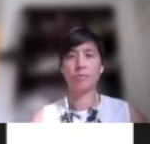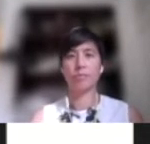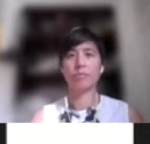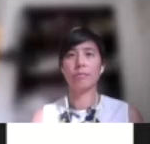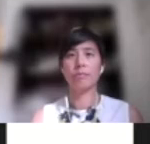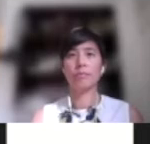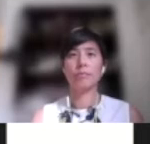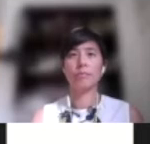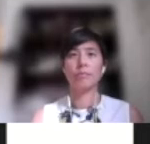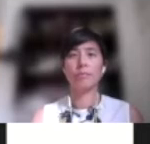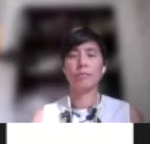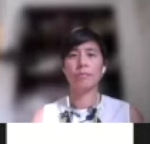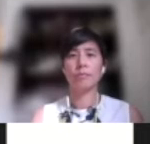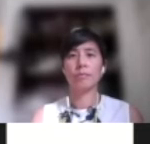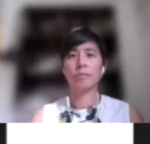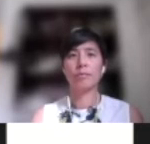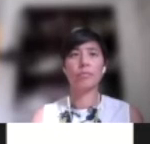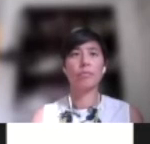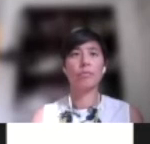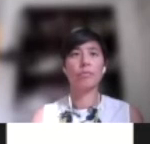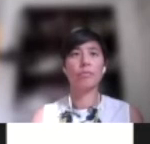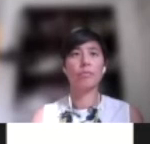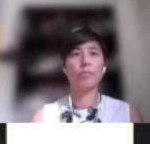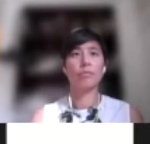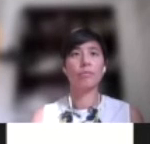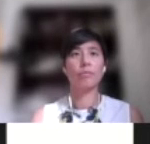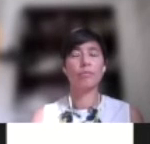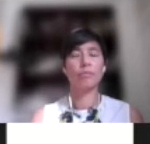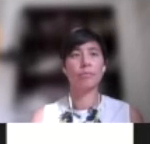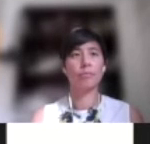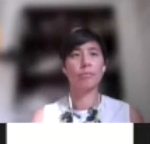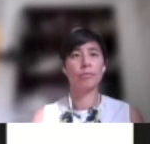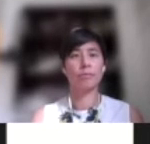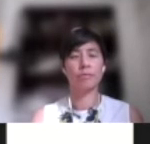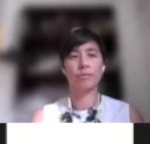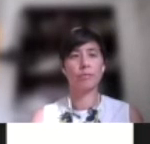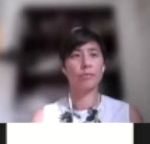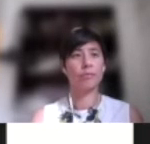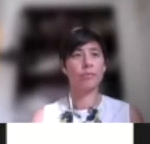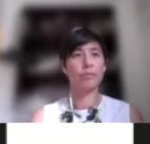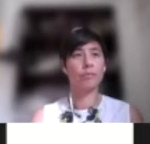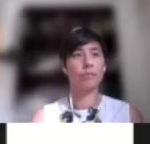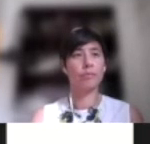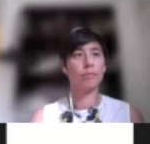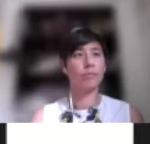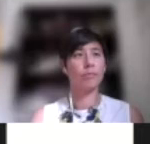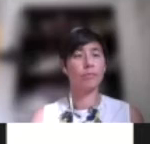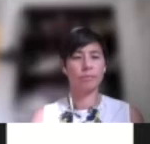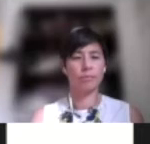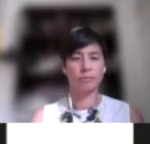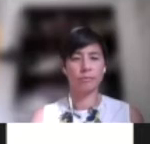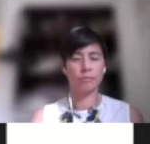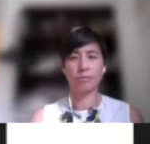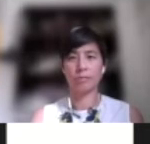So we wanted to also ask in terms of, you know, who, if the recall were held today, would you vote for, uh, to, um, would you vote to recall